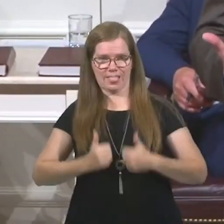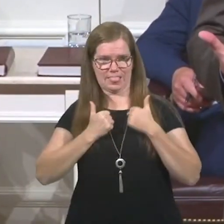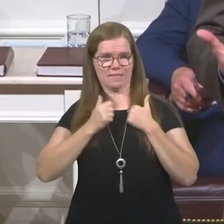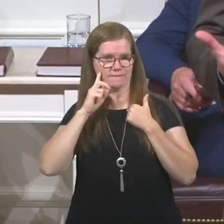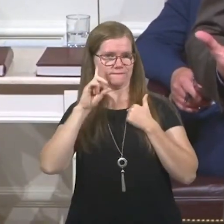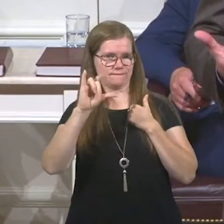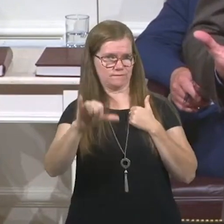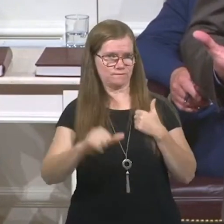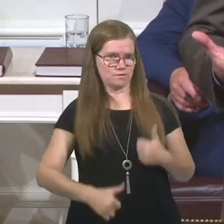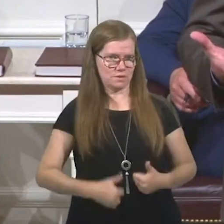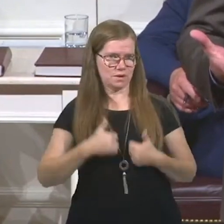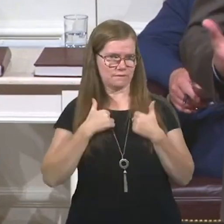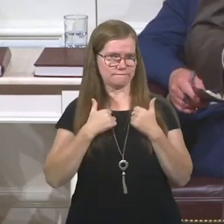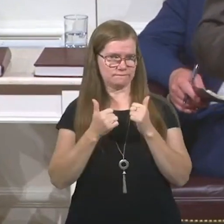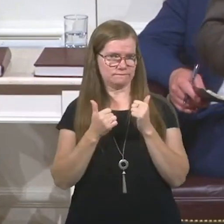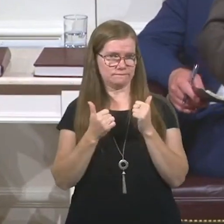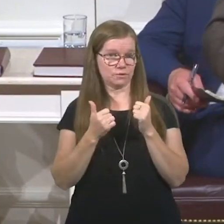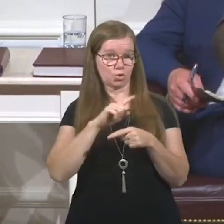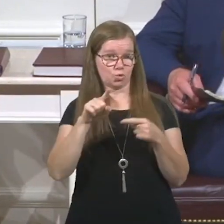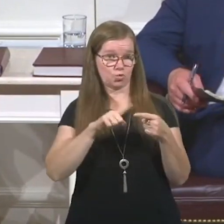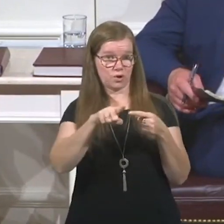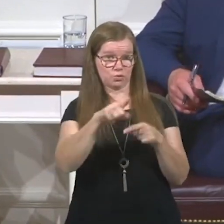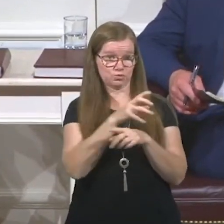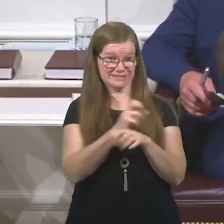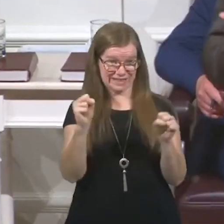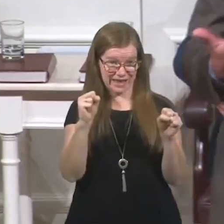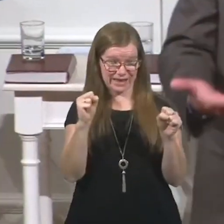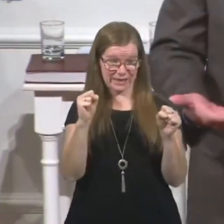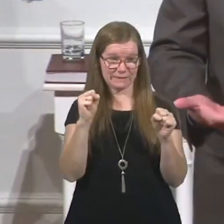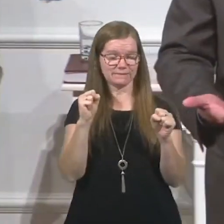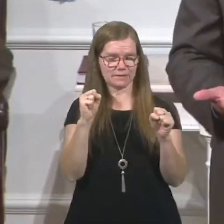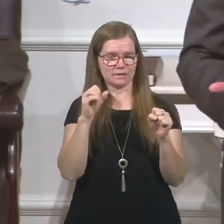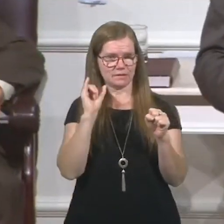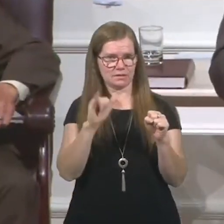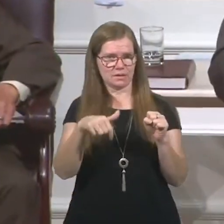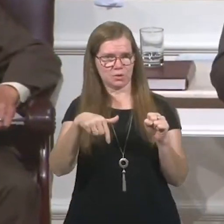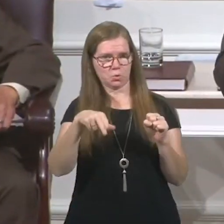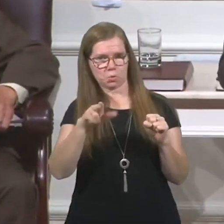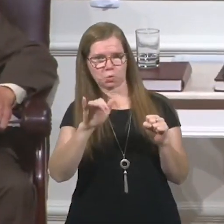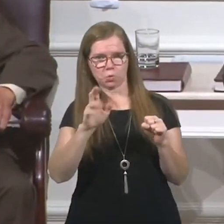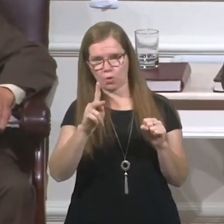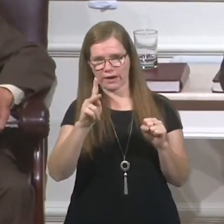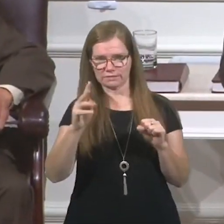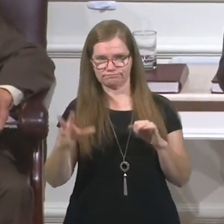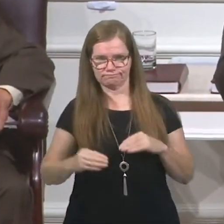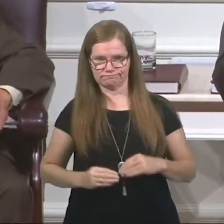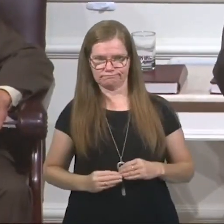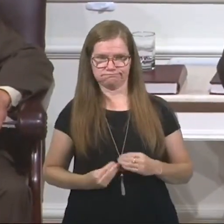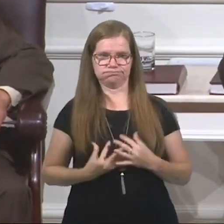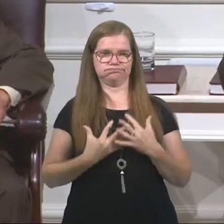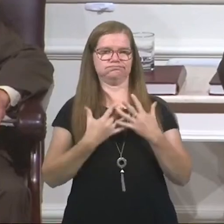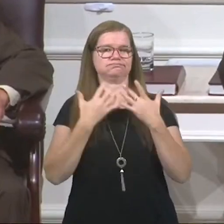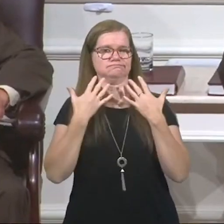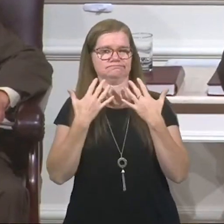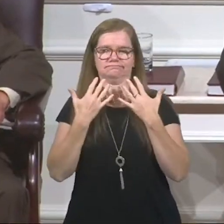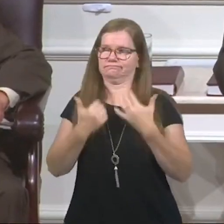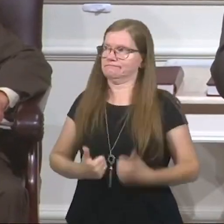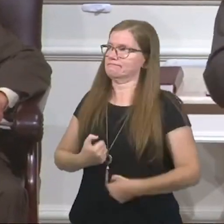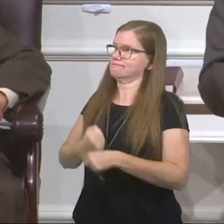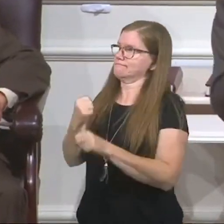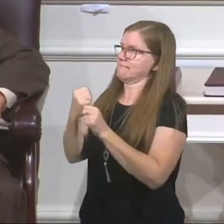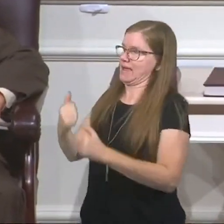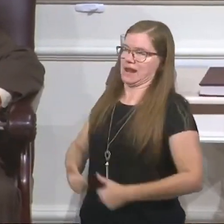life. When you get saved, you are quickened by the Holy Spirit. You're made alive to live forever with God.